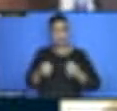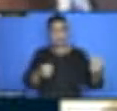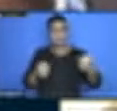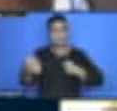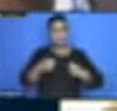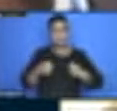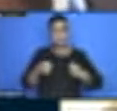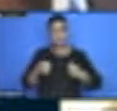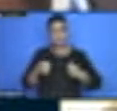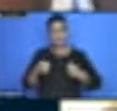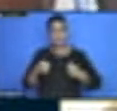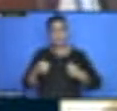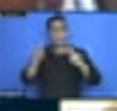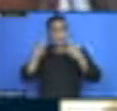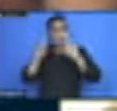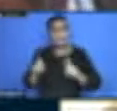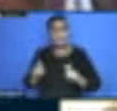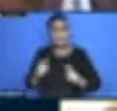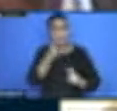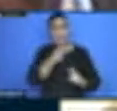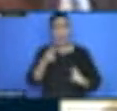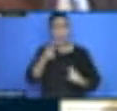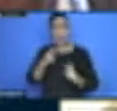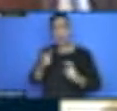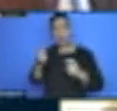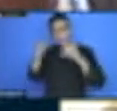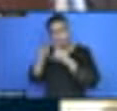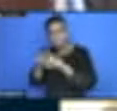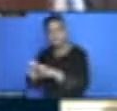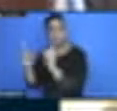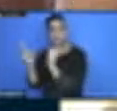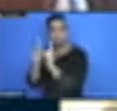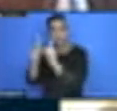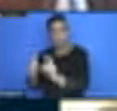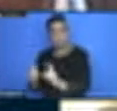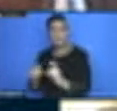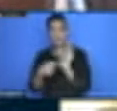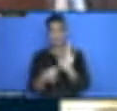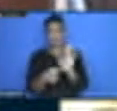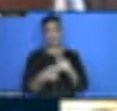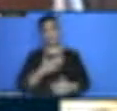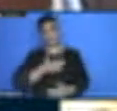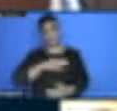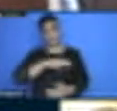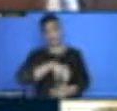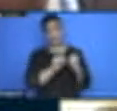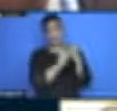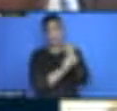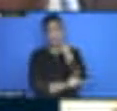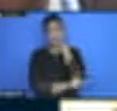I take the case of the Sénégal, we have, at the national level, a national commission